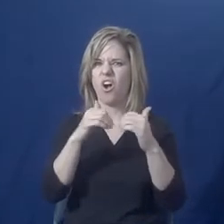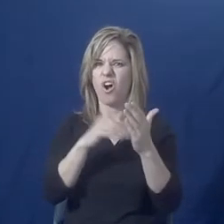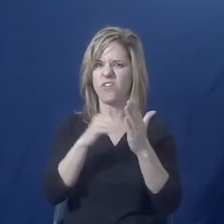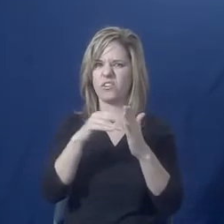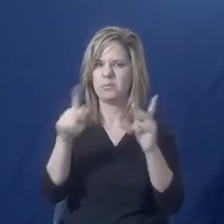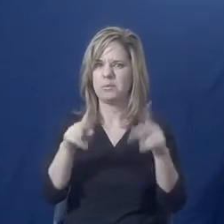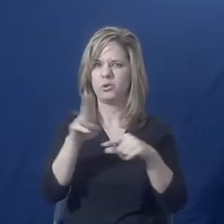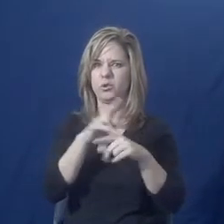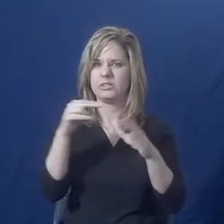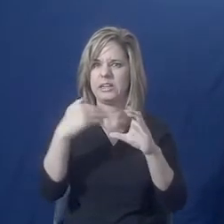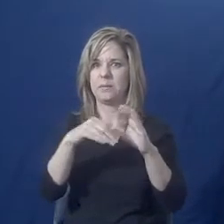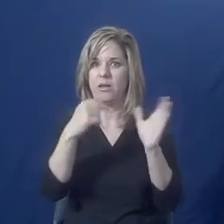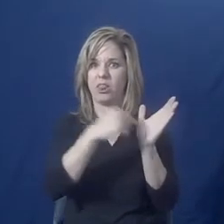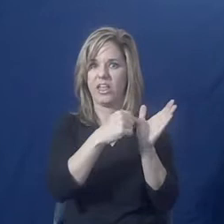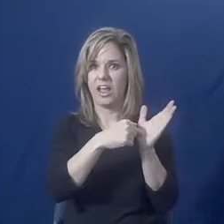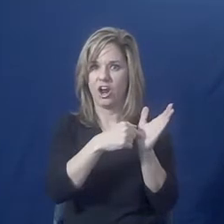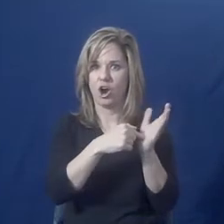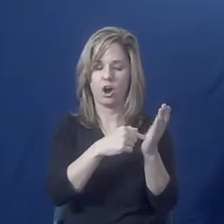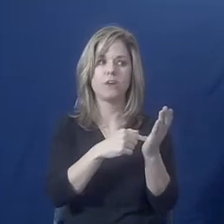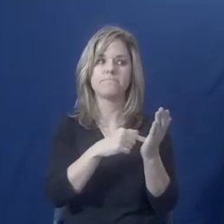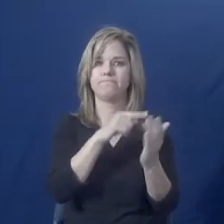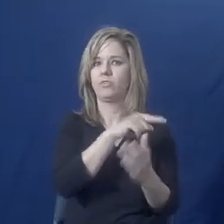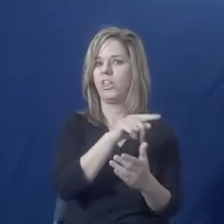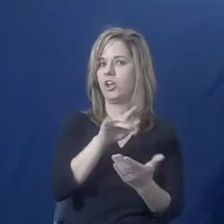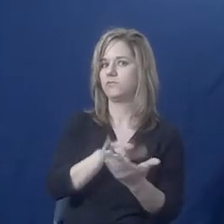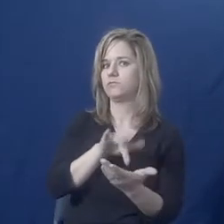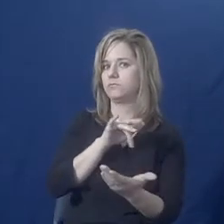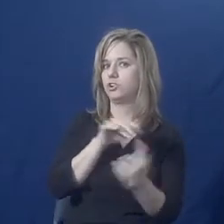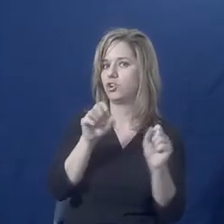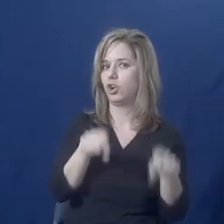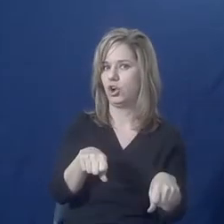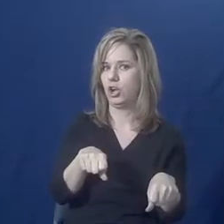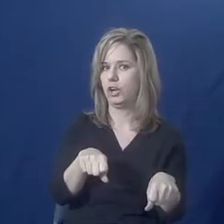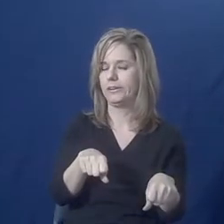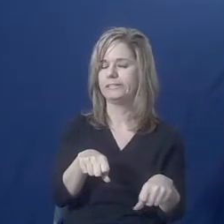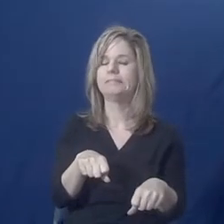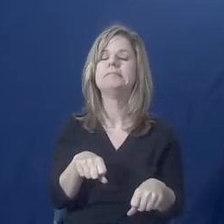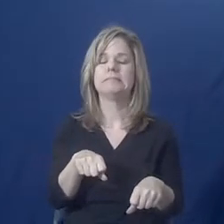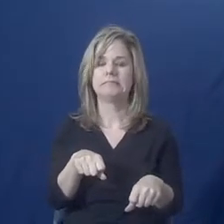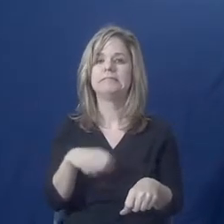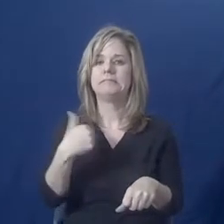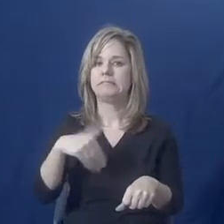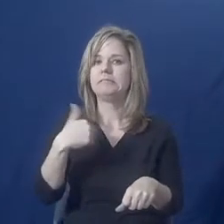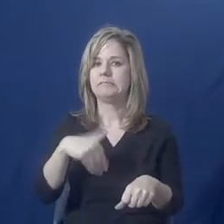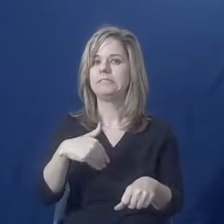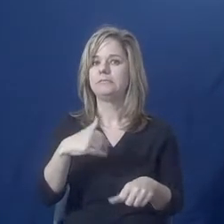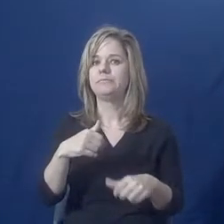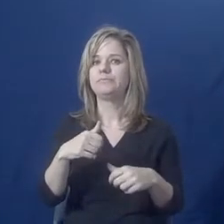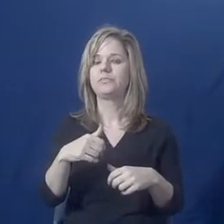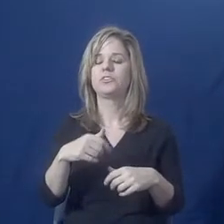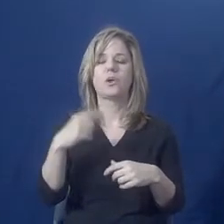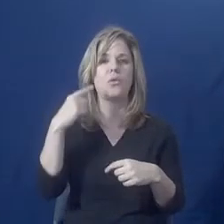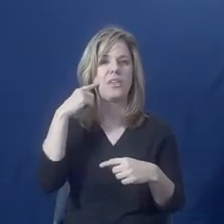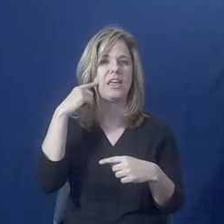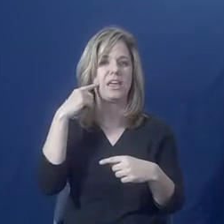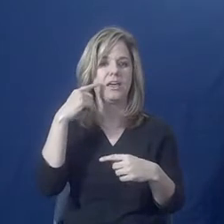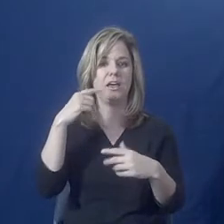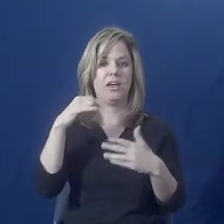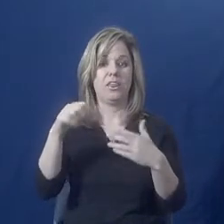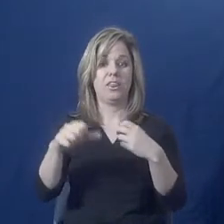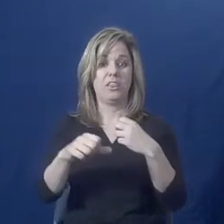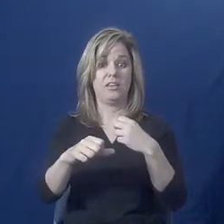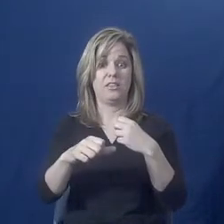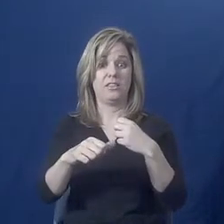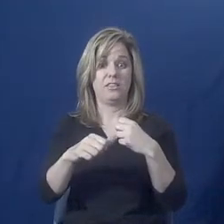can access that. So you need to think about where are you going to keep a safety plan that is safe and just keeping